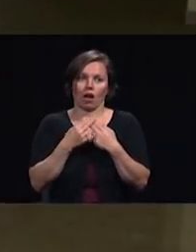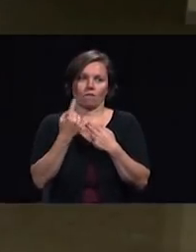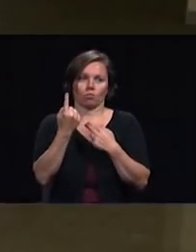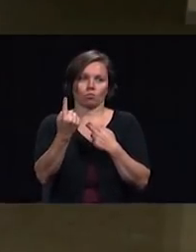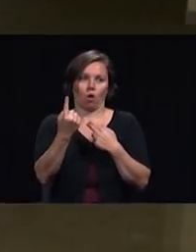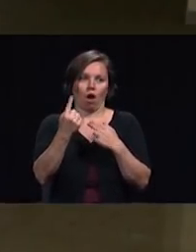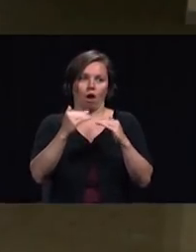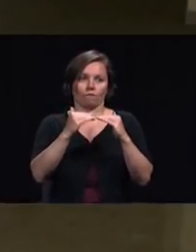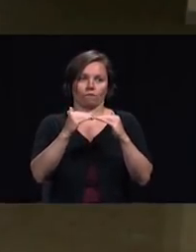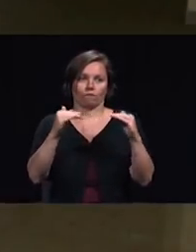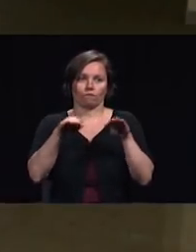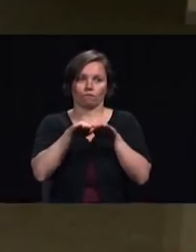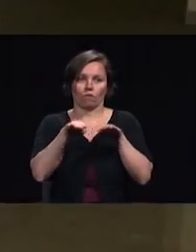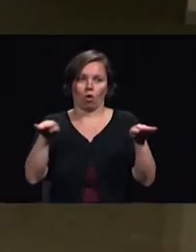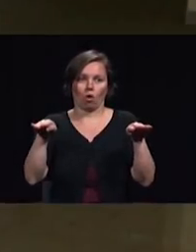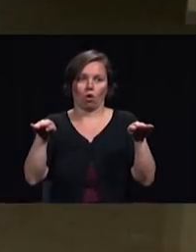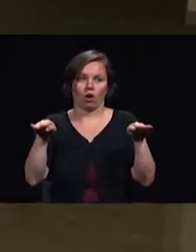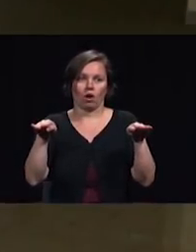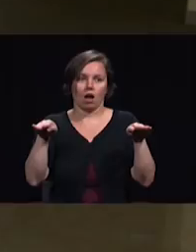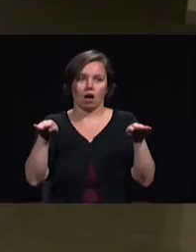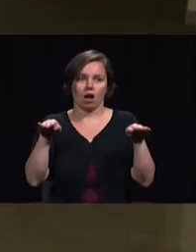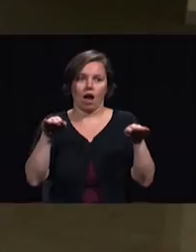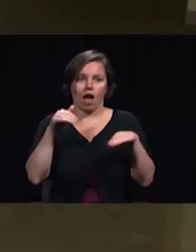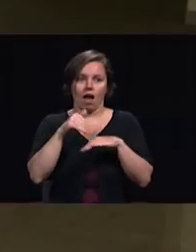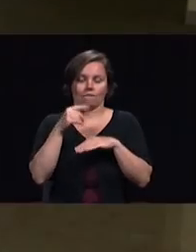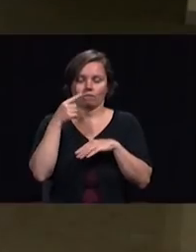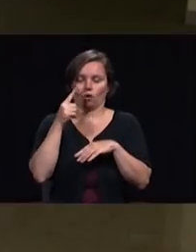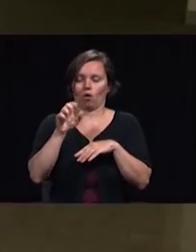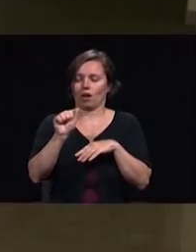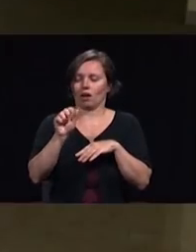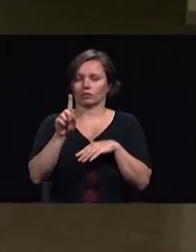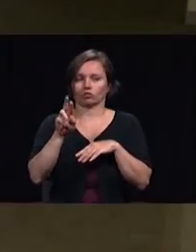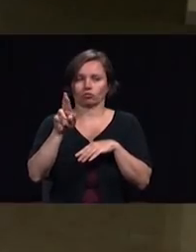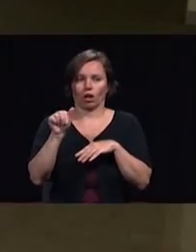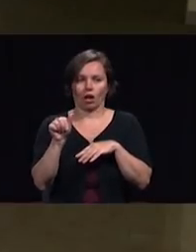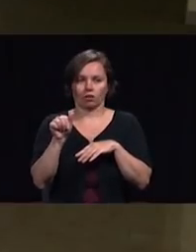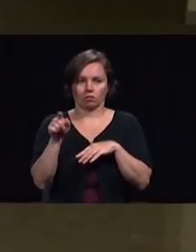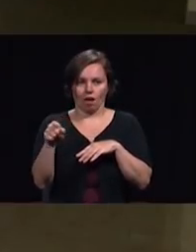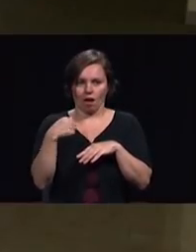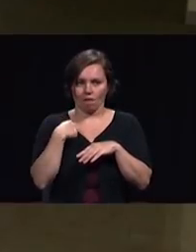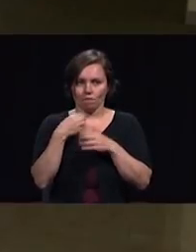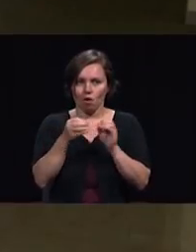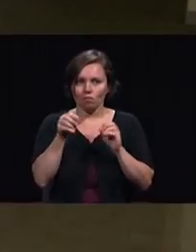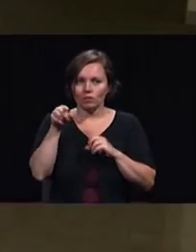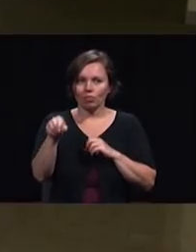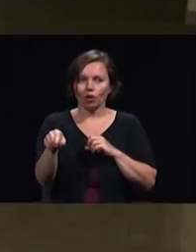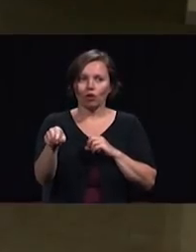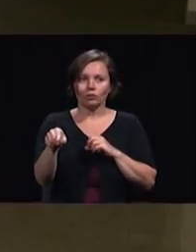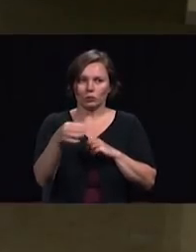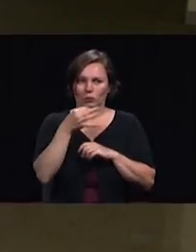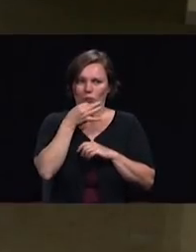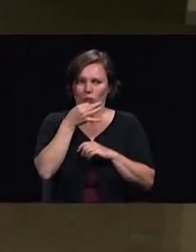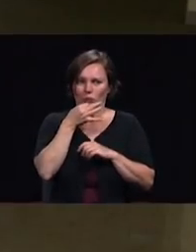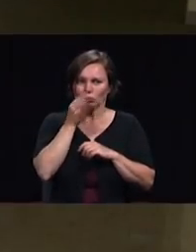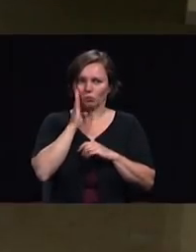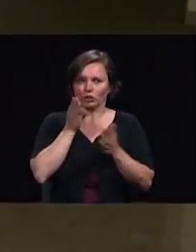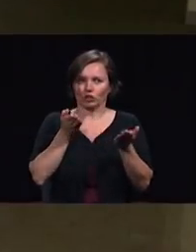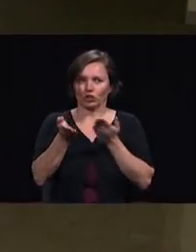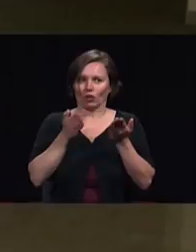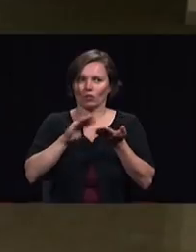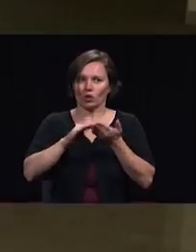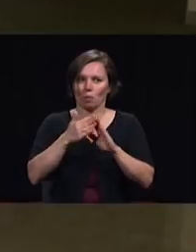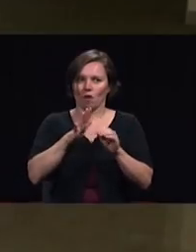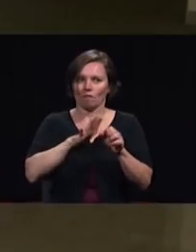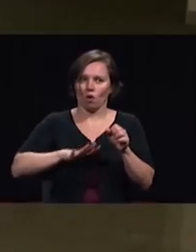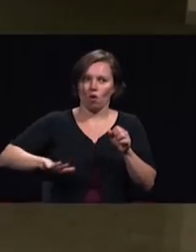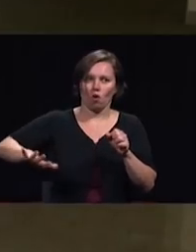Vietnam to have their office over there and as soon this center will be serving the community in the Vietnam